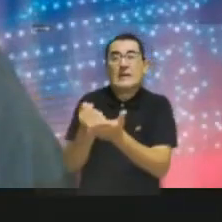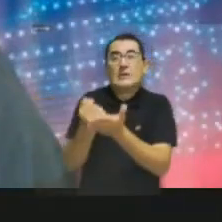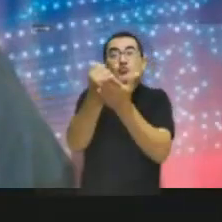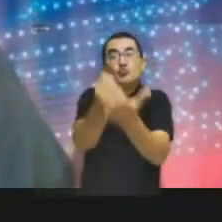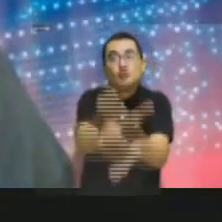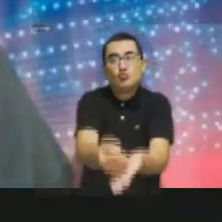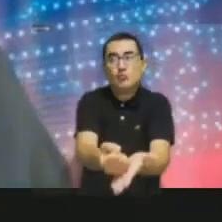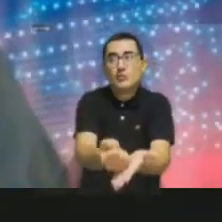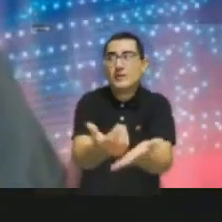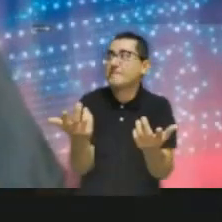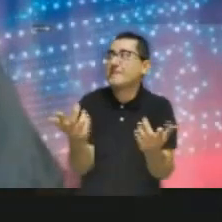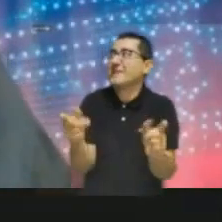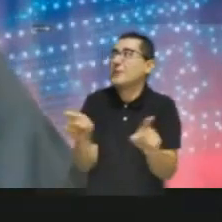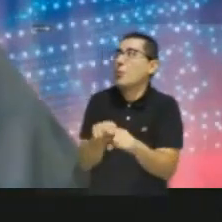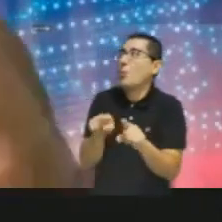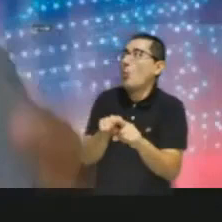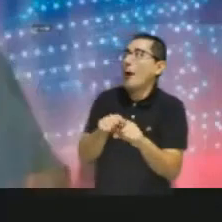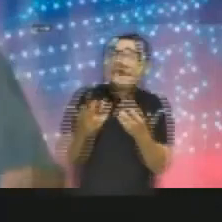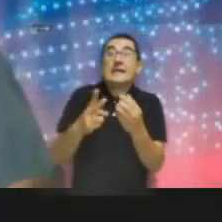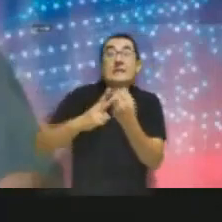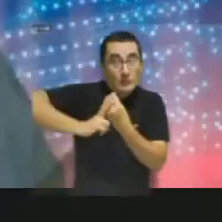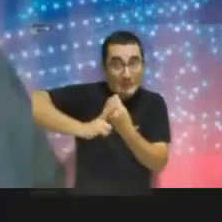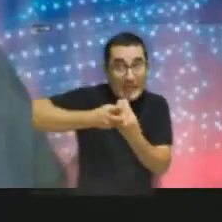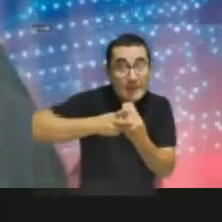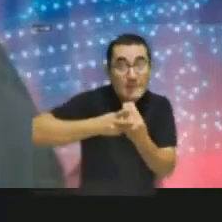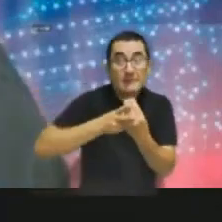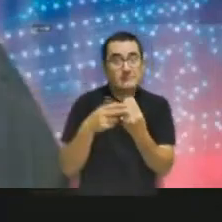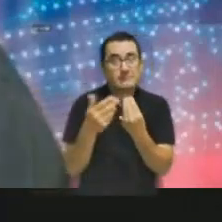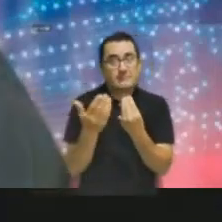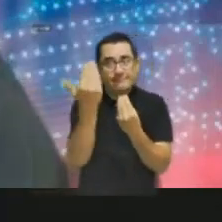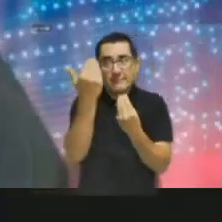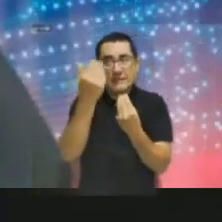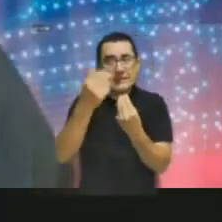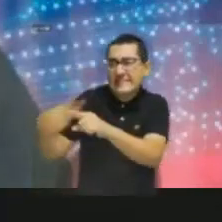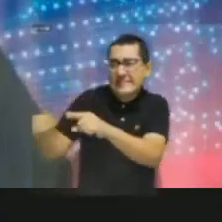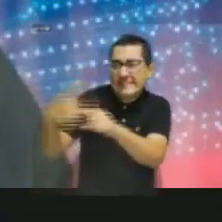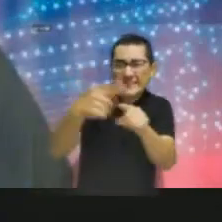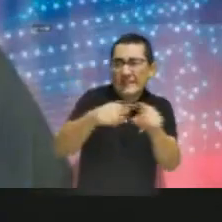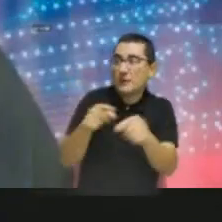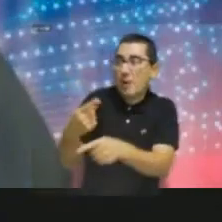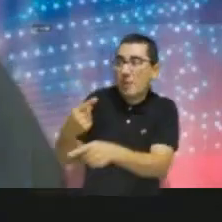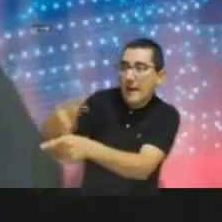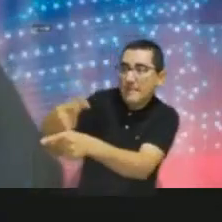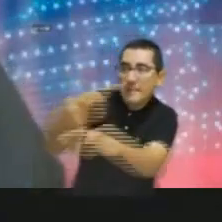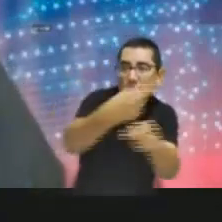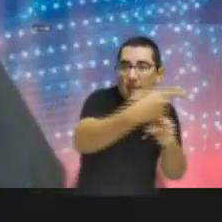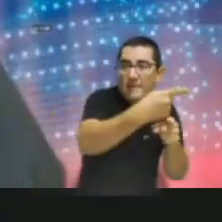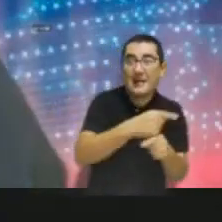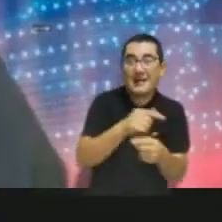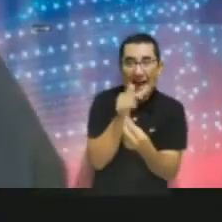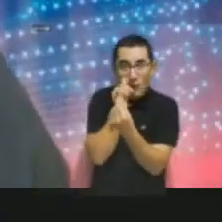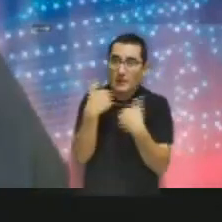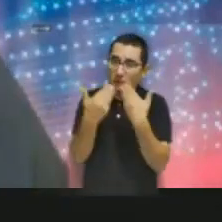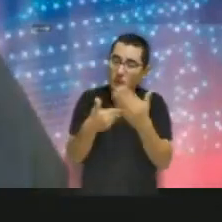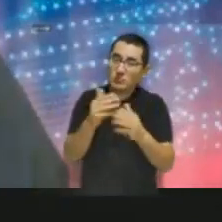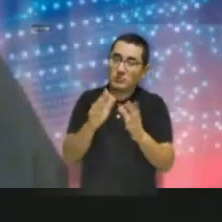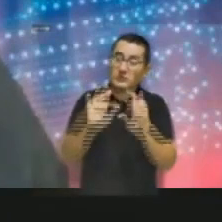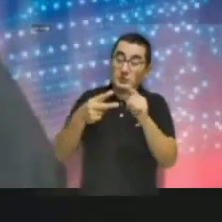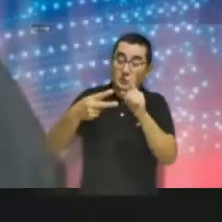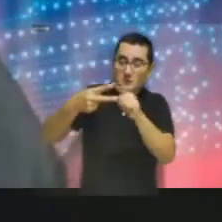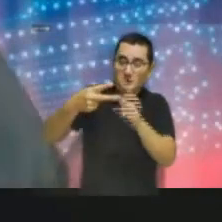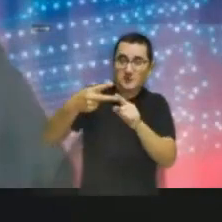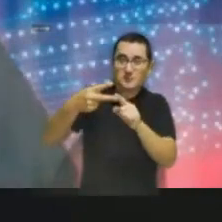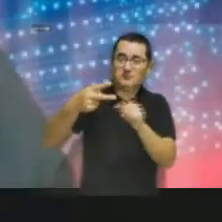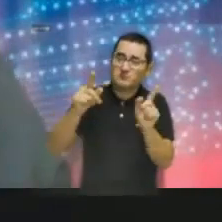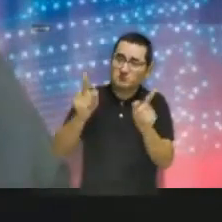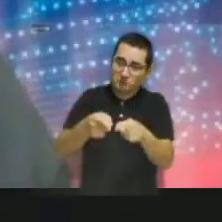tool for all the different realities of the economy. The third point very concretely,